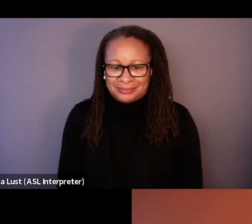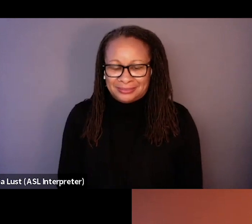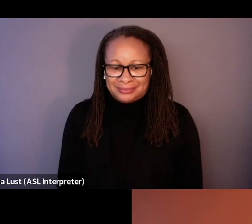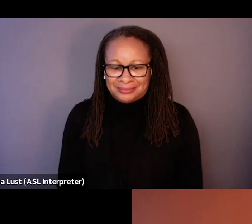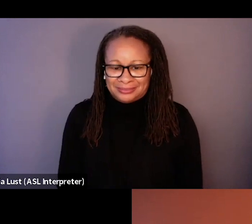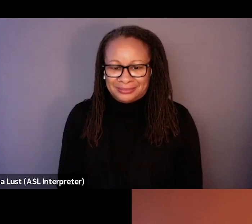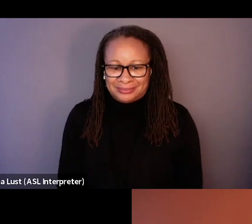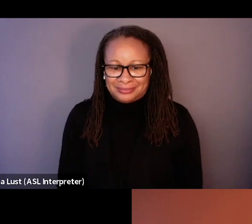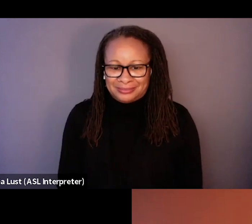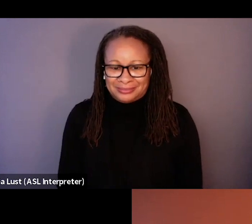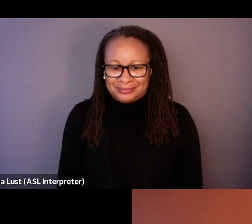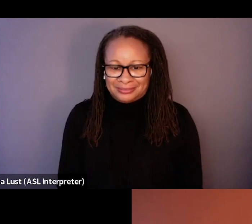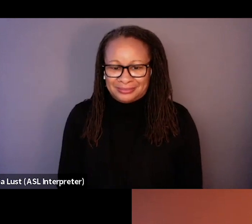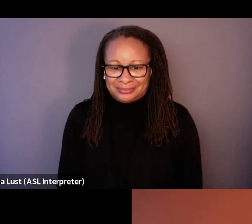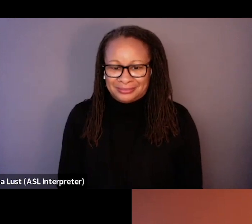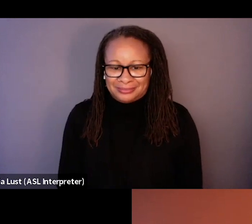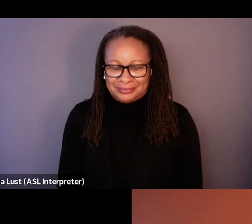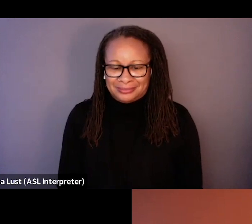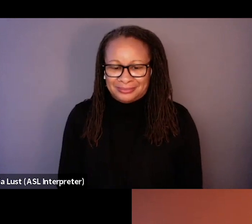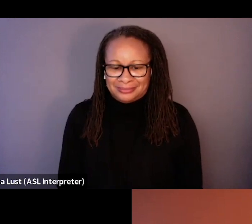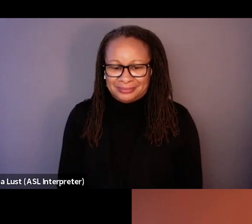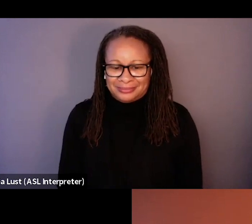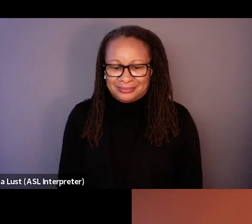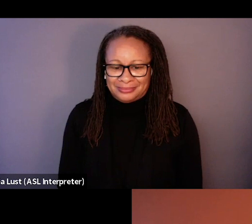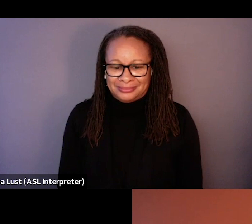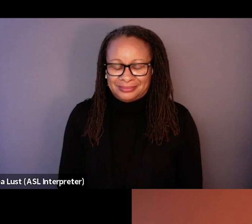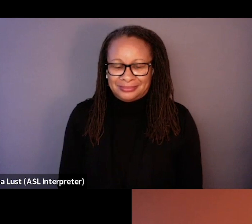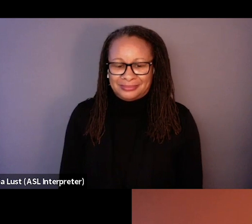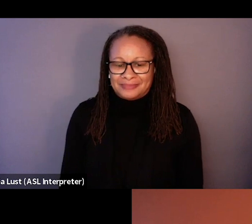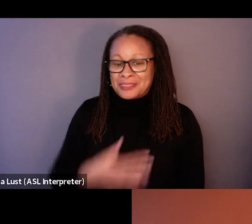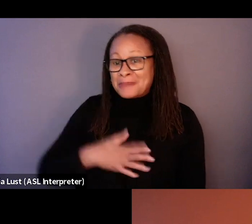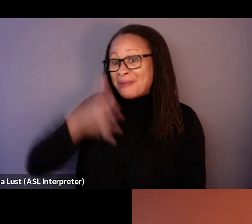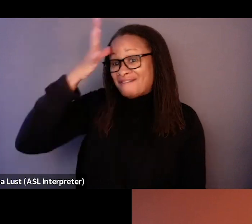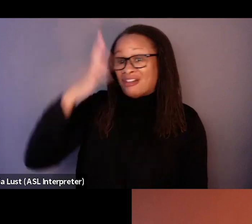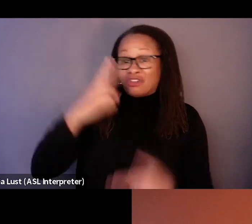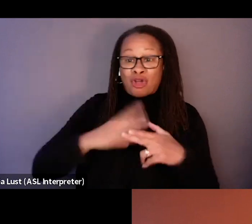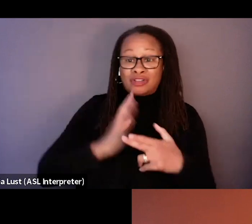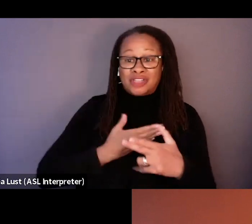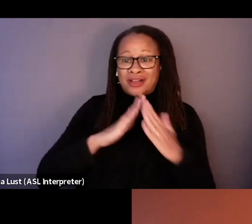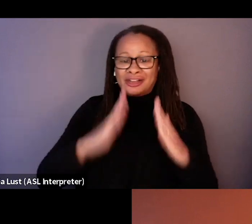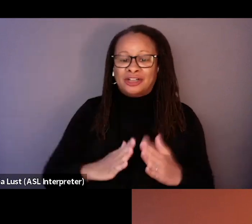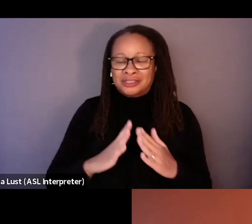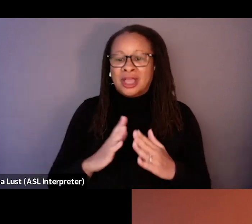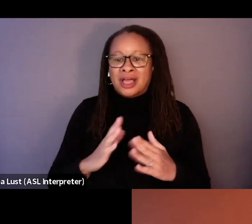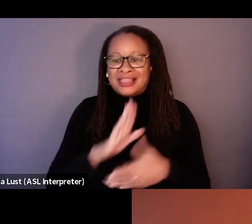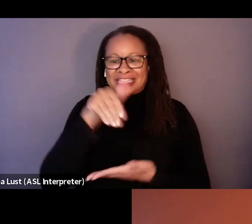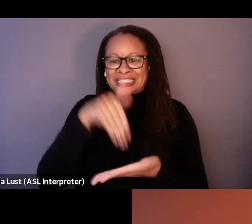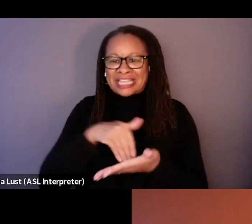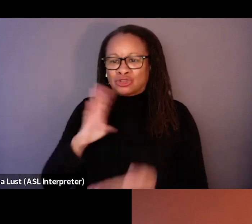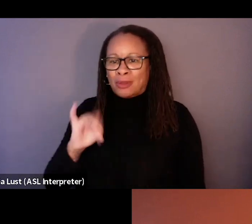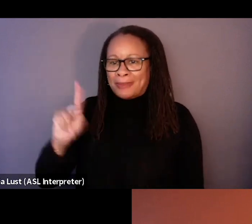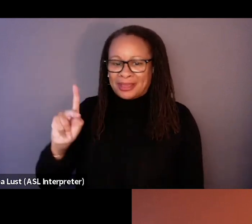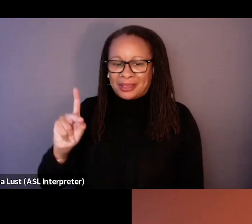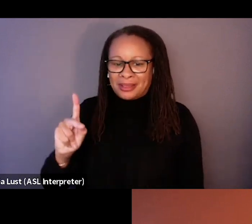Um, you know, we, we, our house, my father, my father calls our house, the, the central bank, which means like